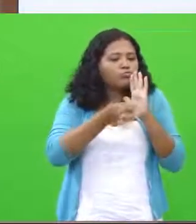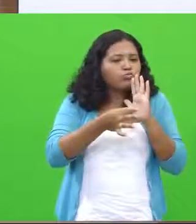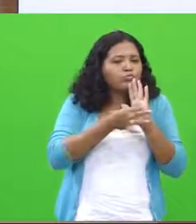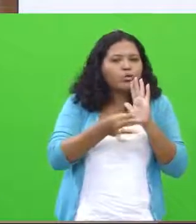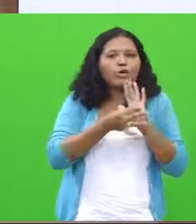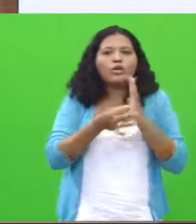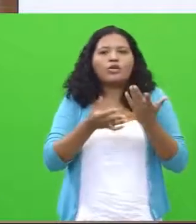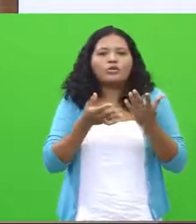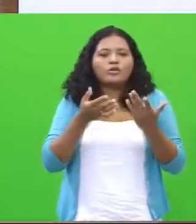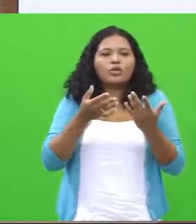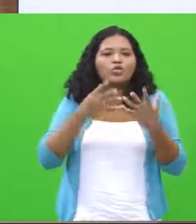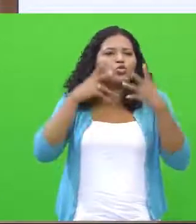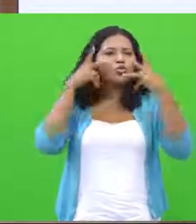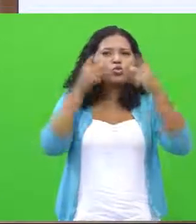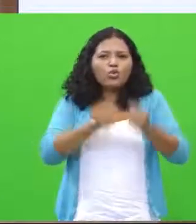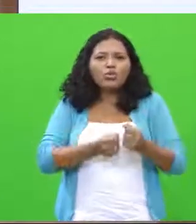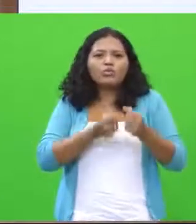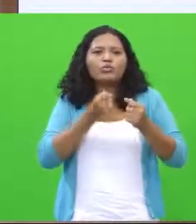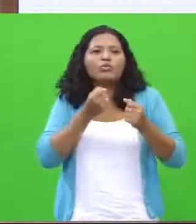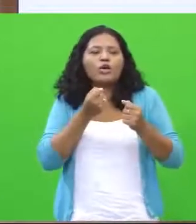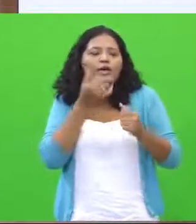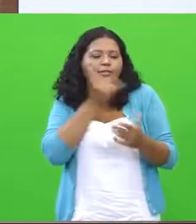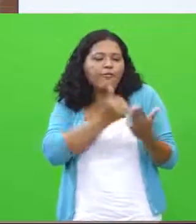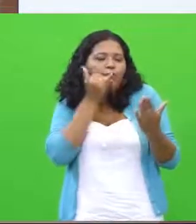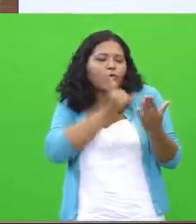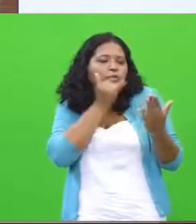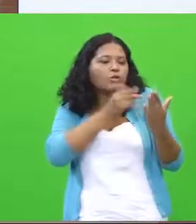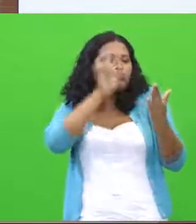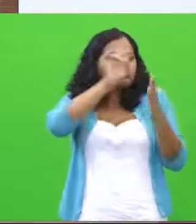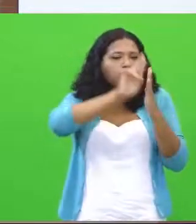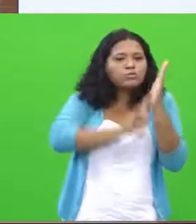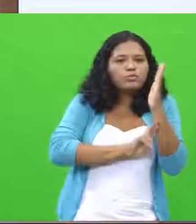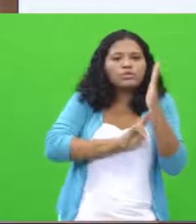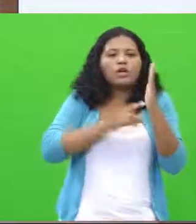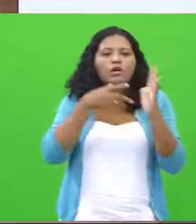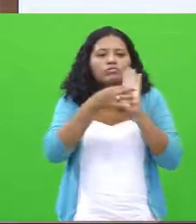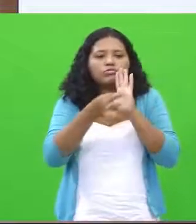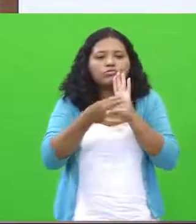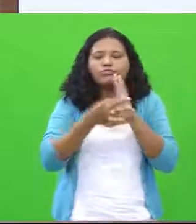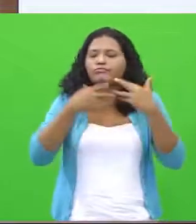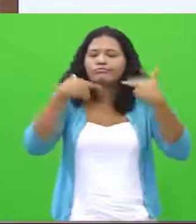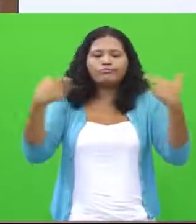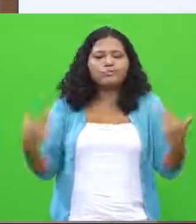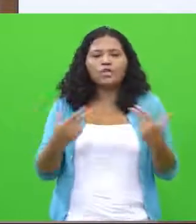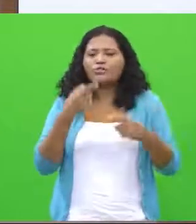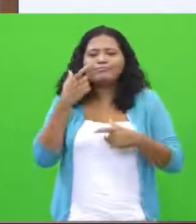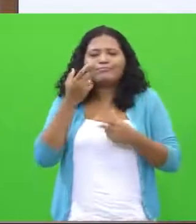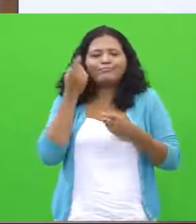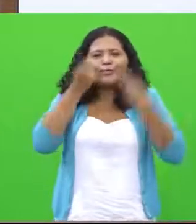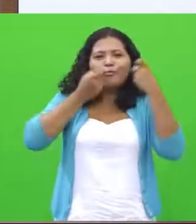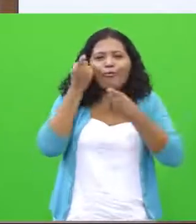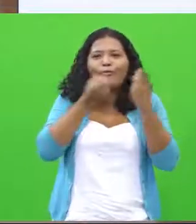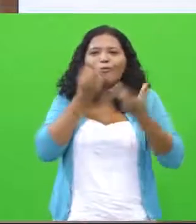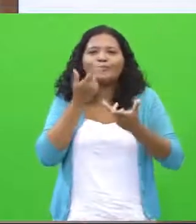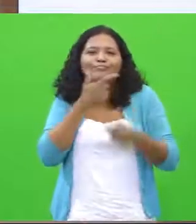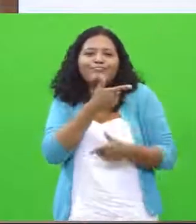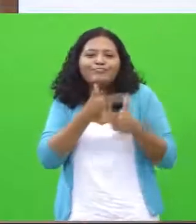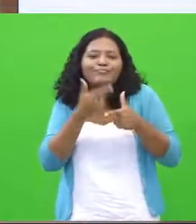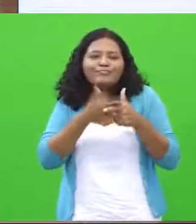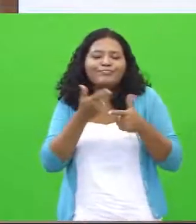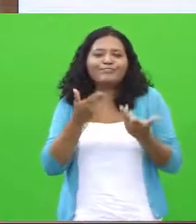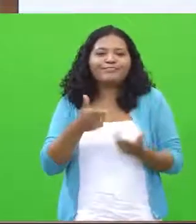your defense, your interference, your suggestions, right? So don't worry about this, okay? Well,